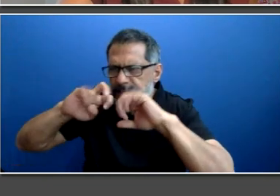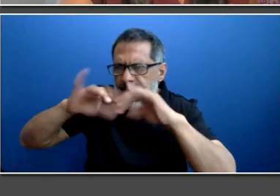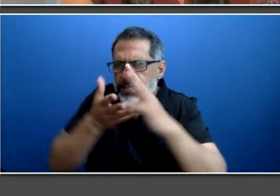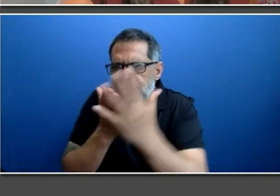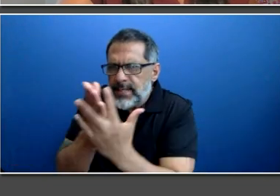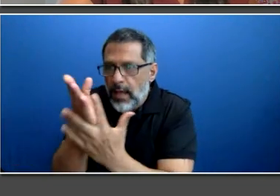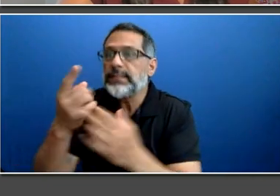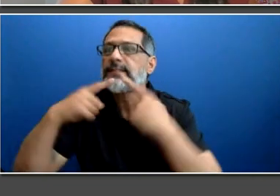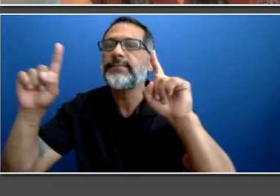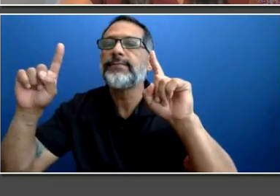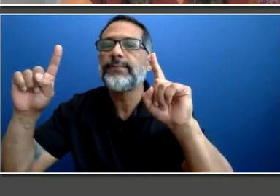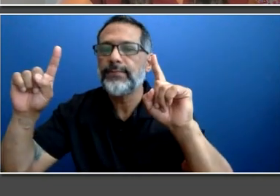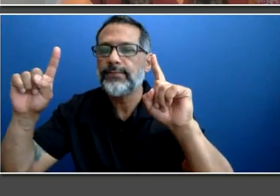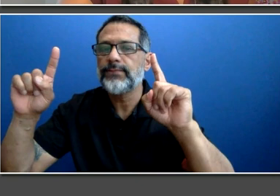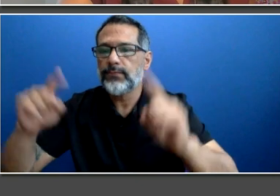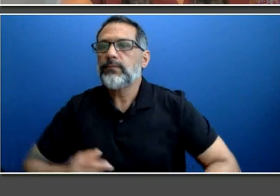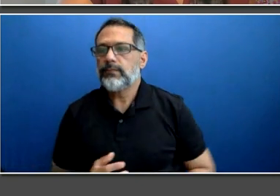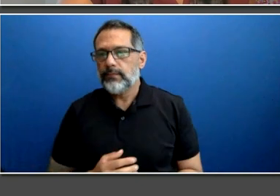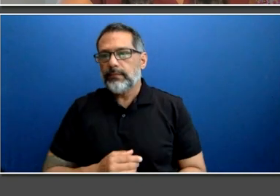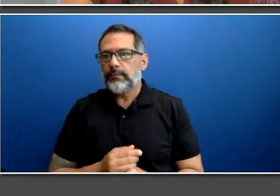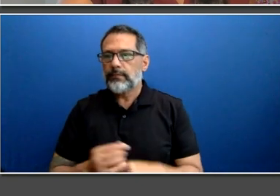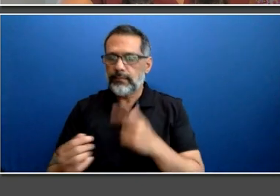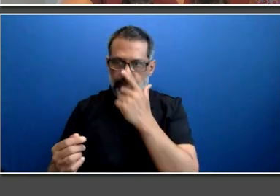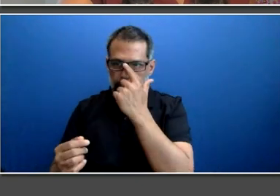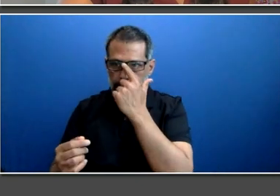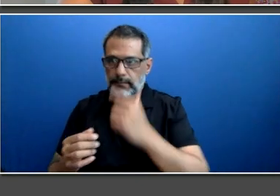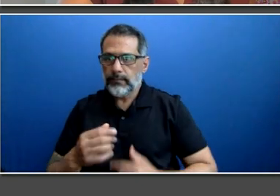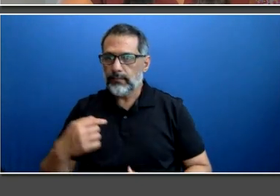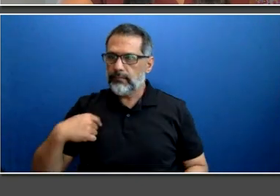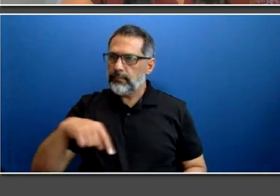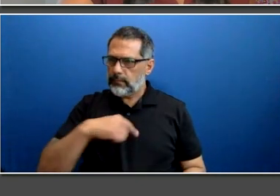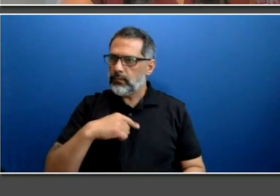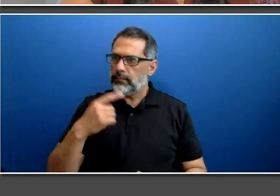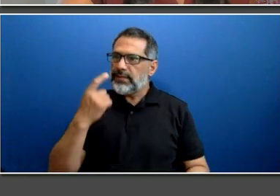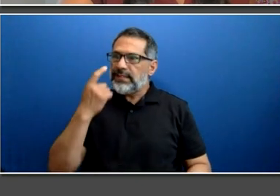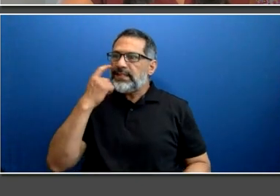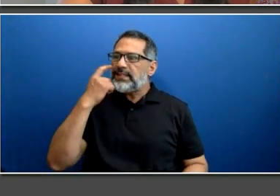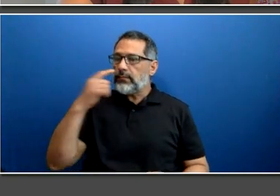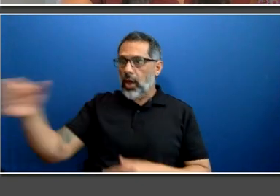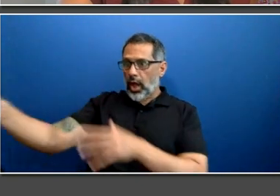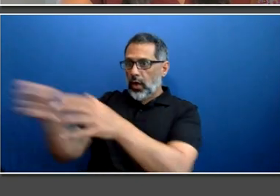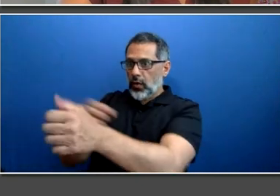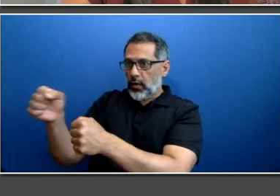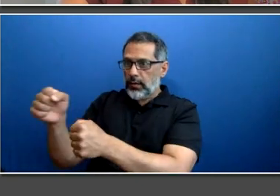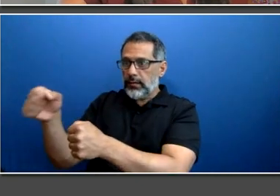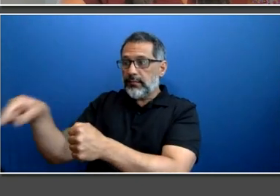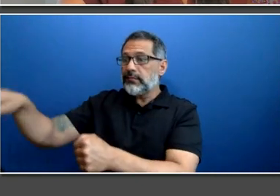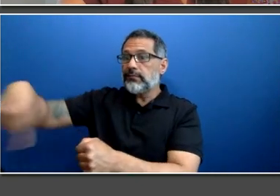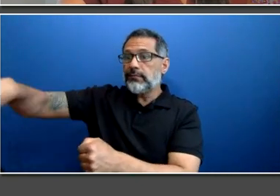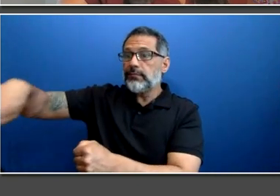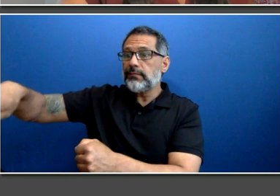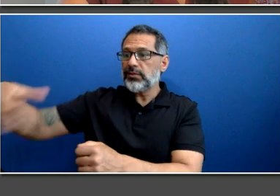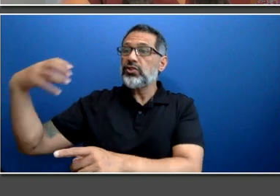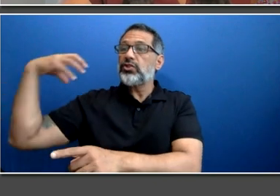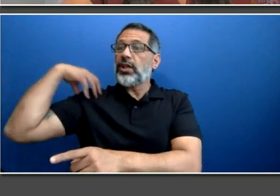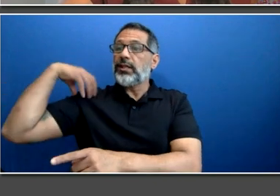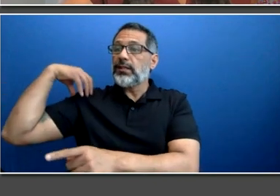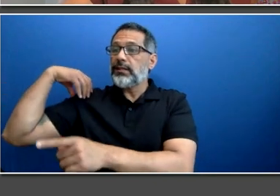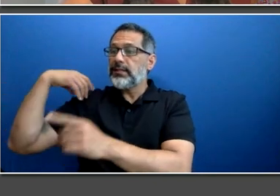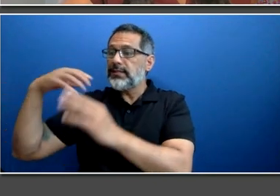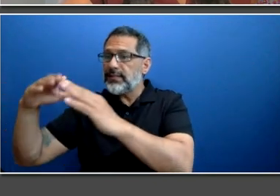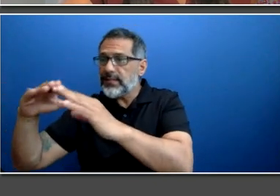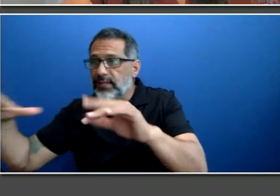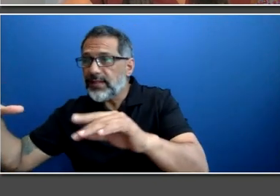in, we have recently hired a chief diversity and culture officer. I believe she starts today. And she will help us to transform the